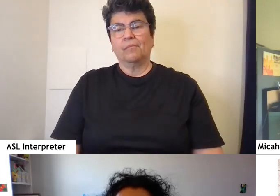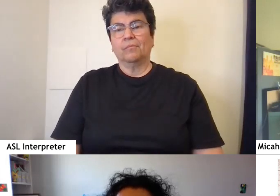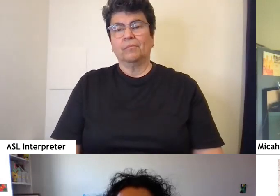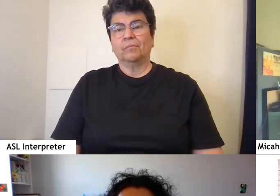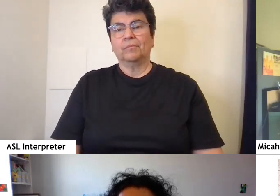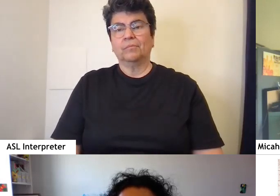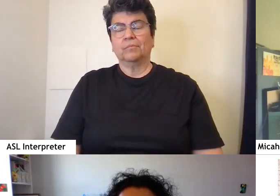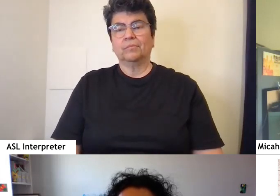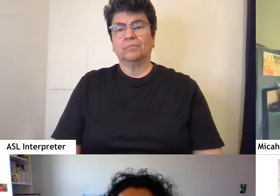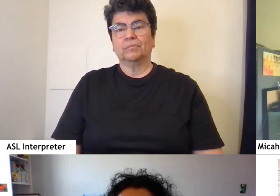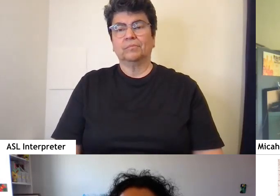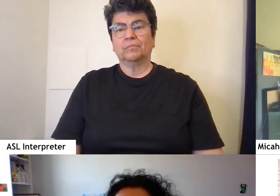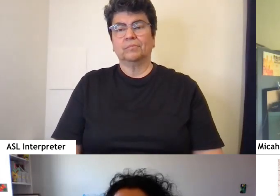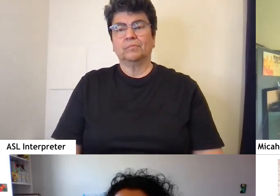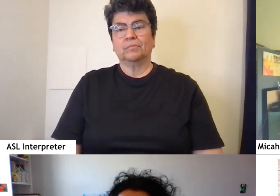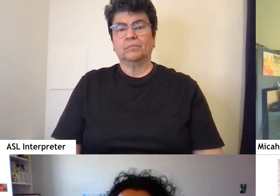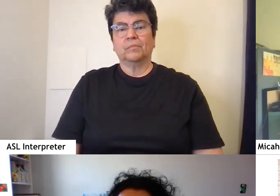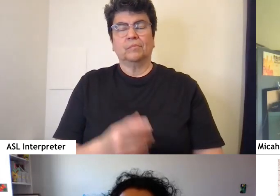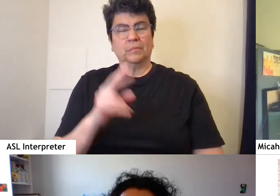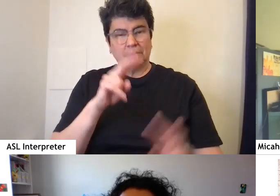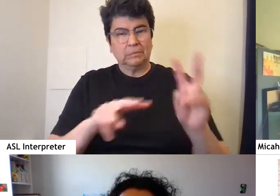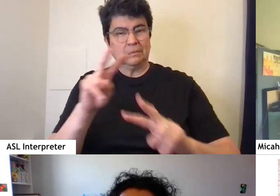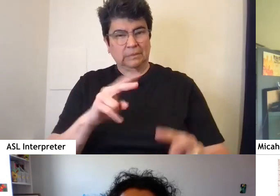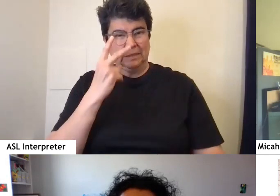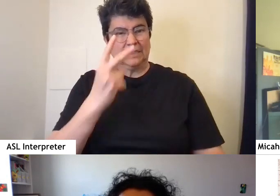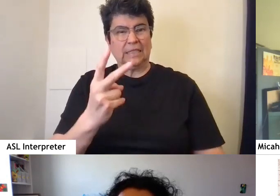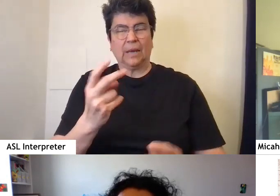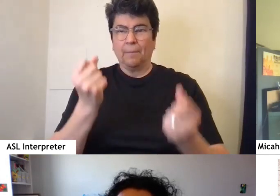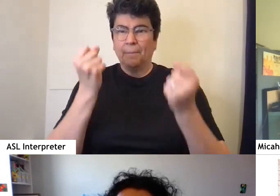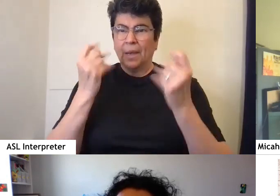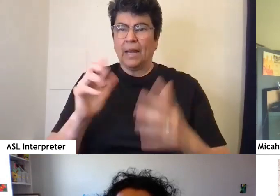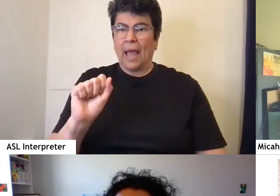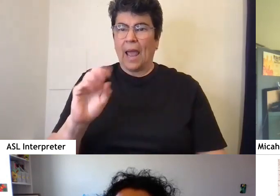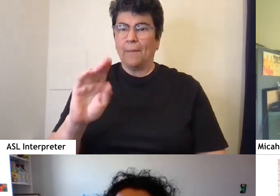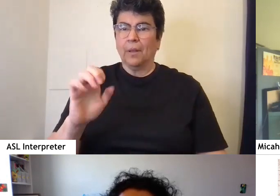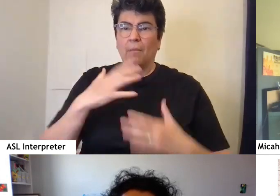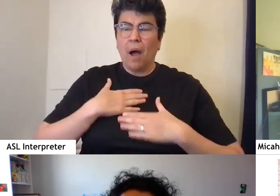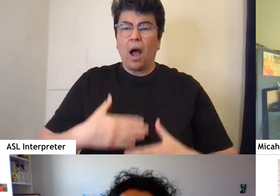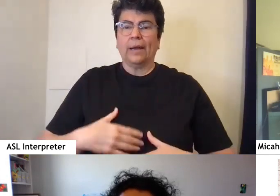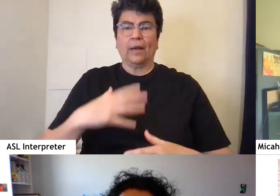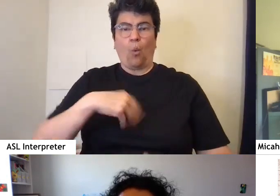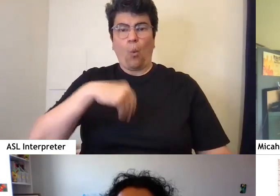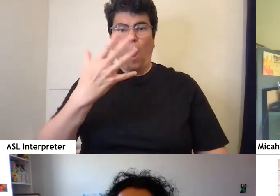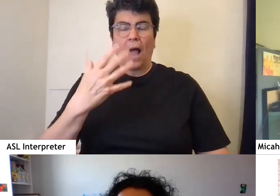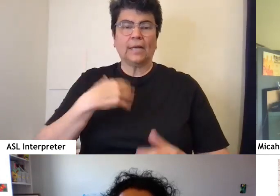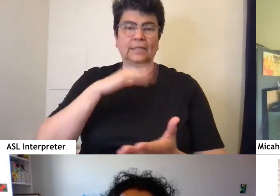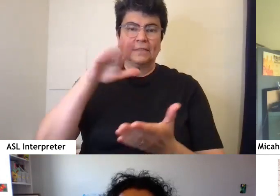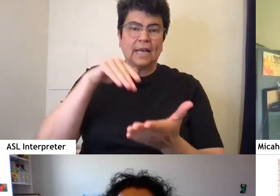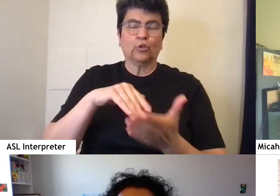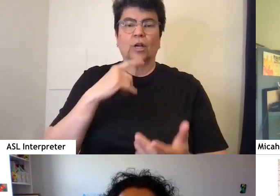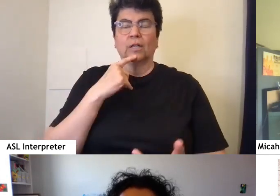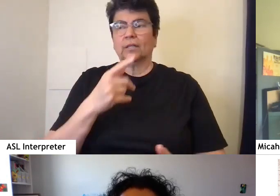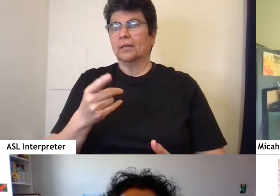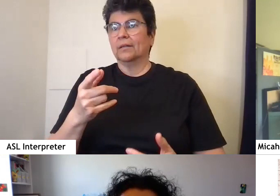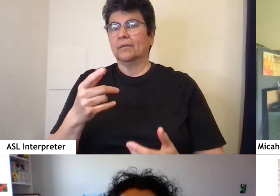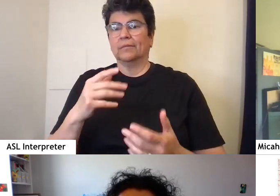the amount of able-bodied, white-centric fashion and kind of aesthetics co-opting their culture,